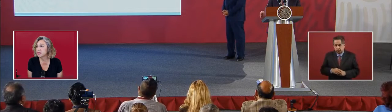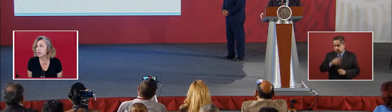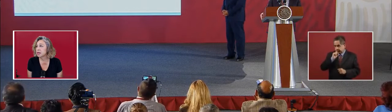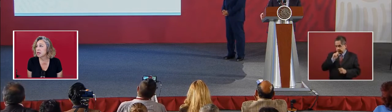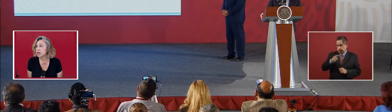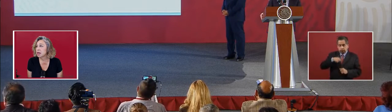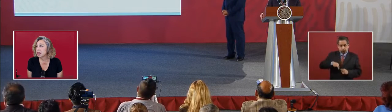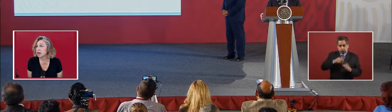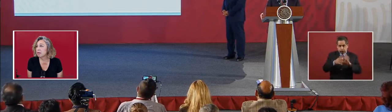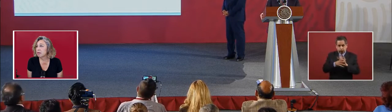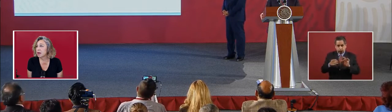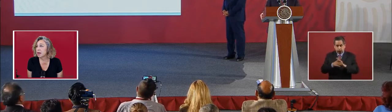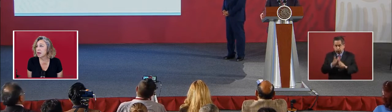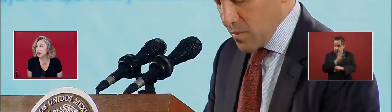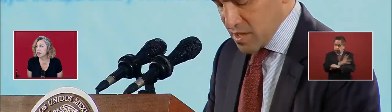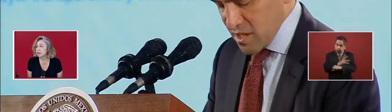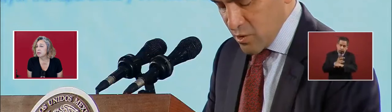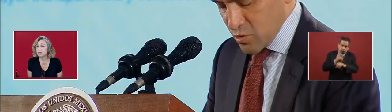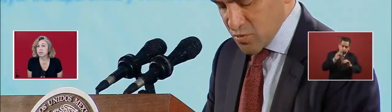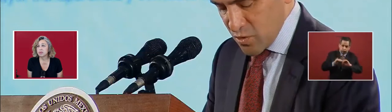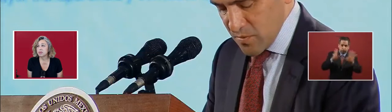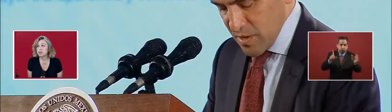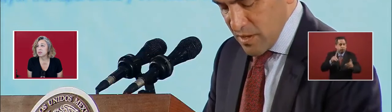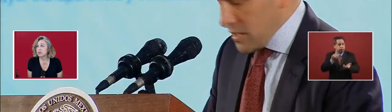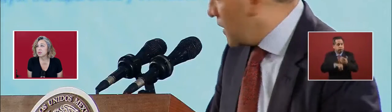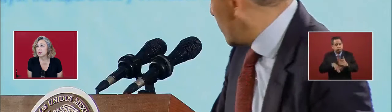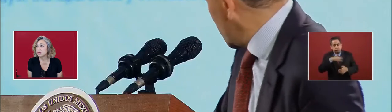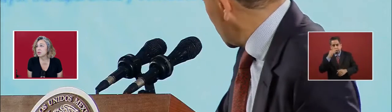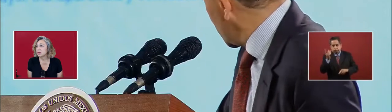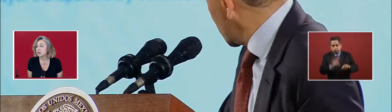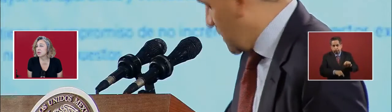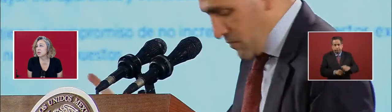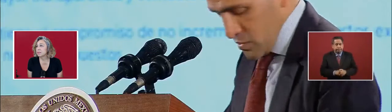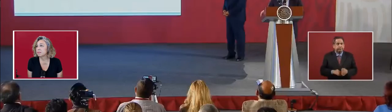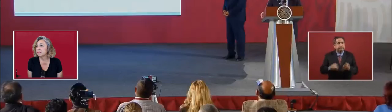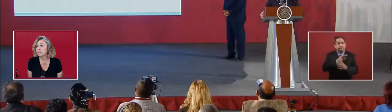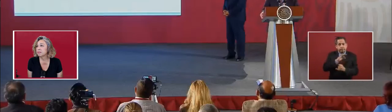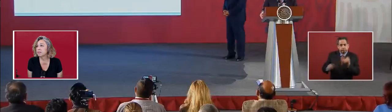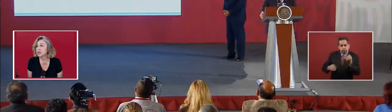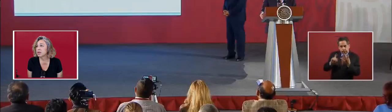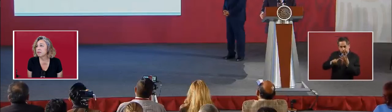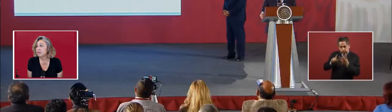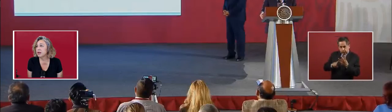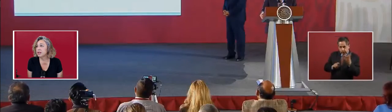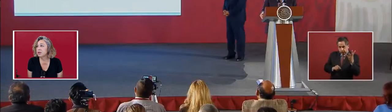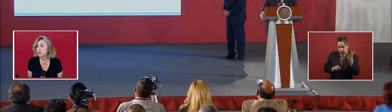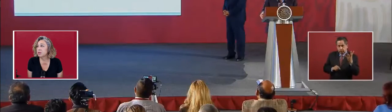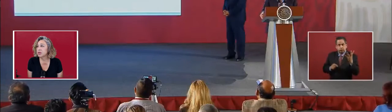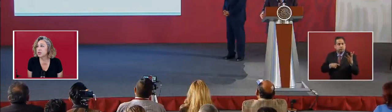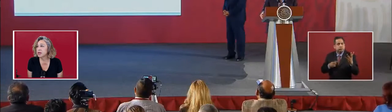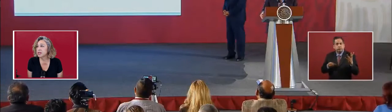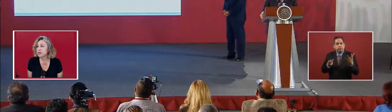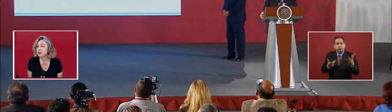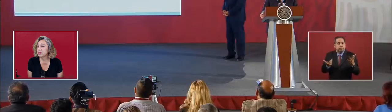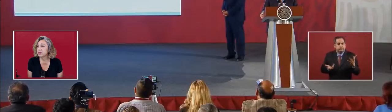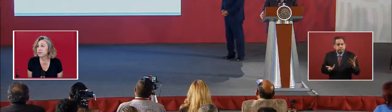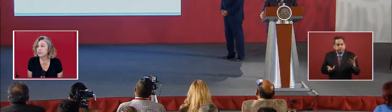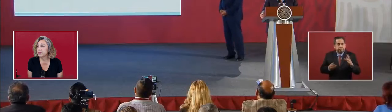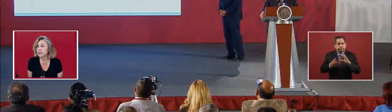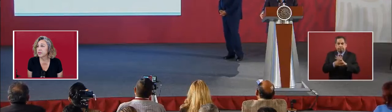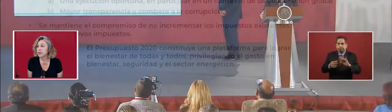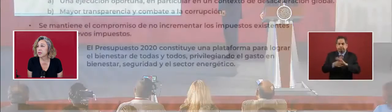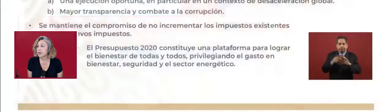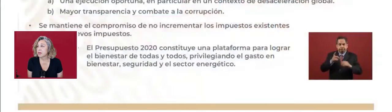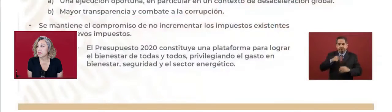is... And finally what we're trying to do